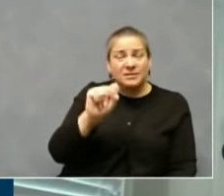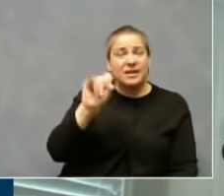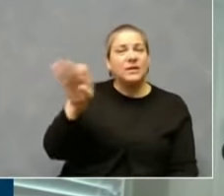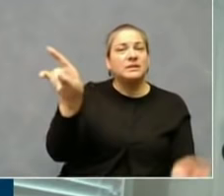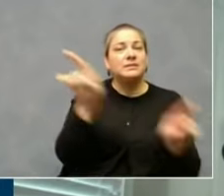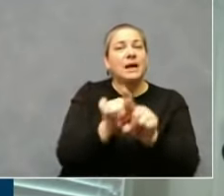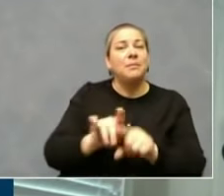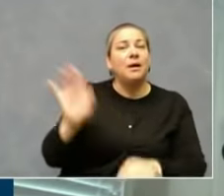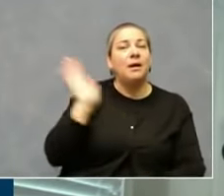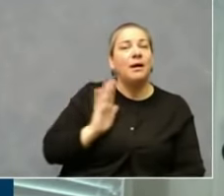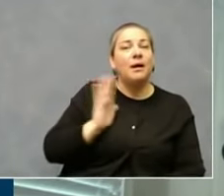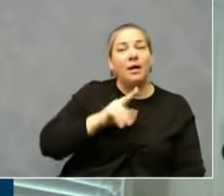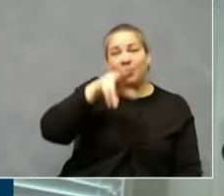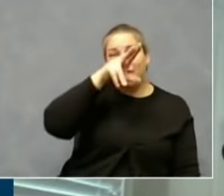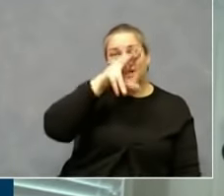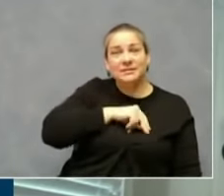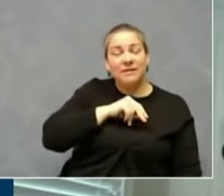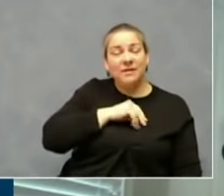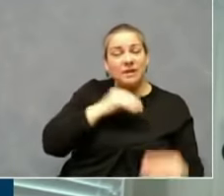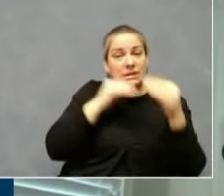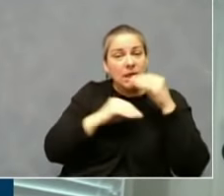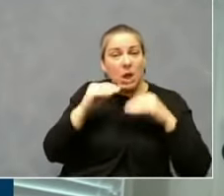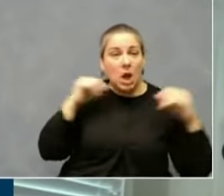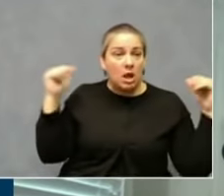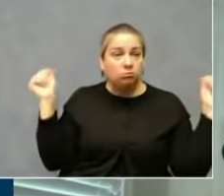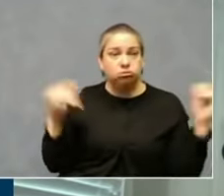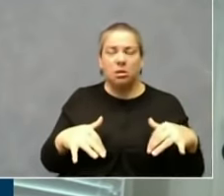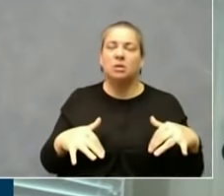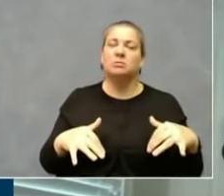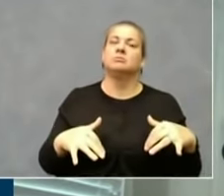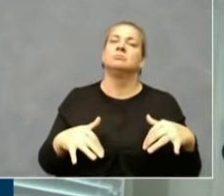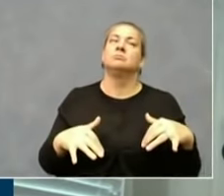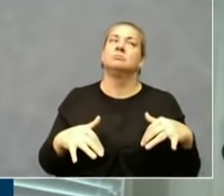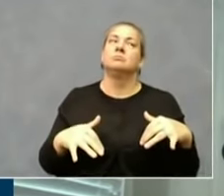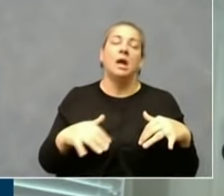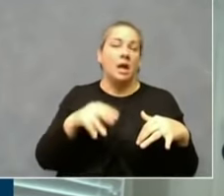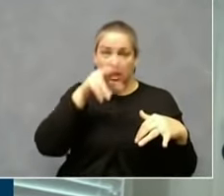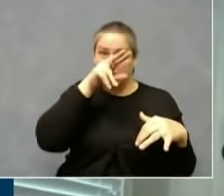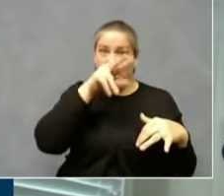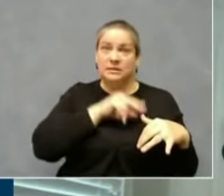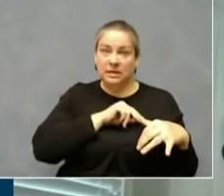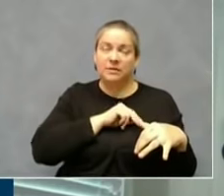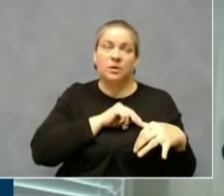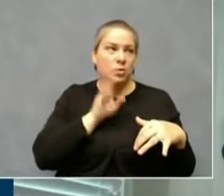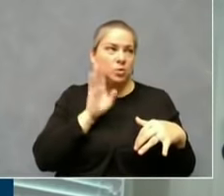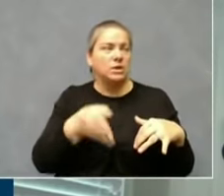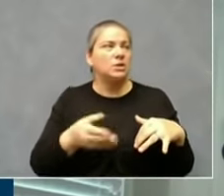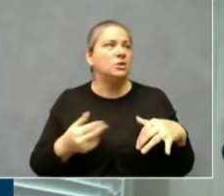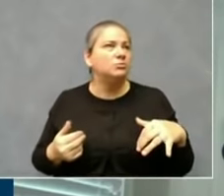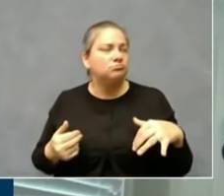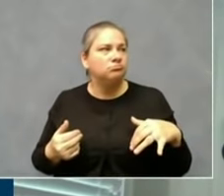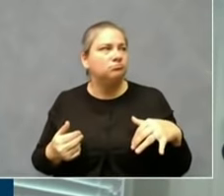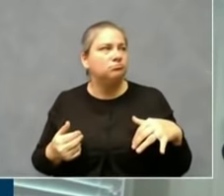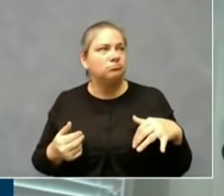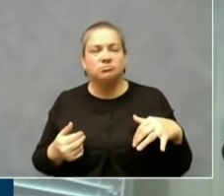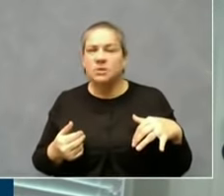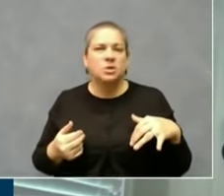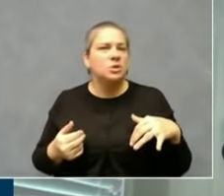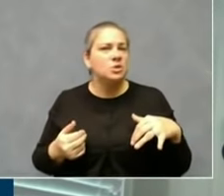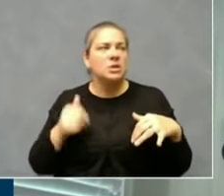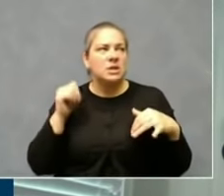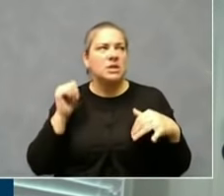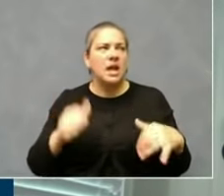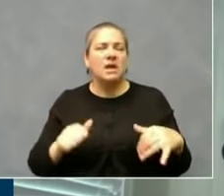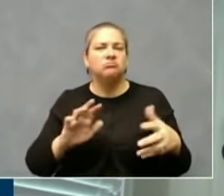that will turn Thanksgiving into something that is not something for which we'll be very grateful in a very short period